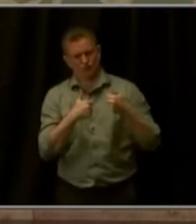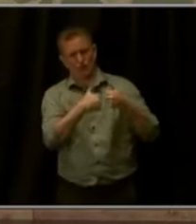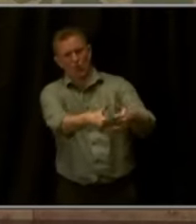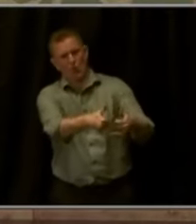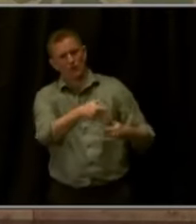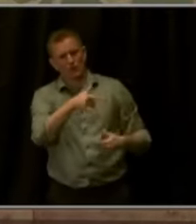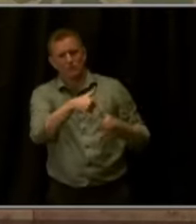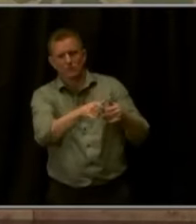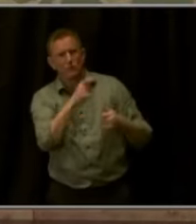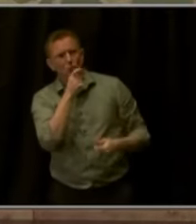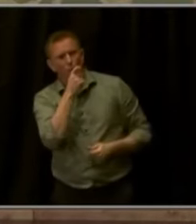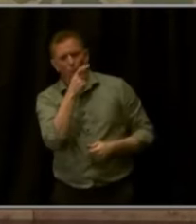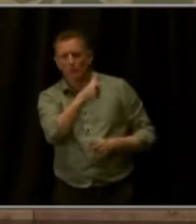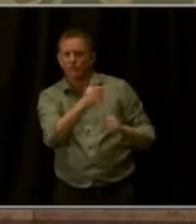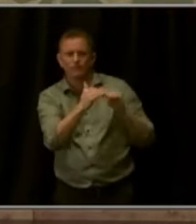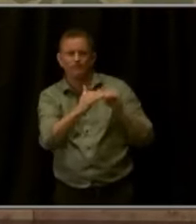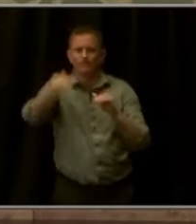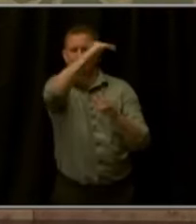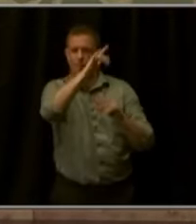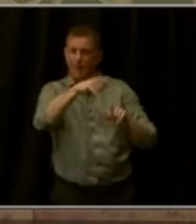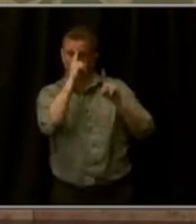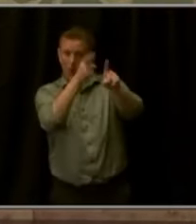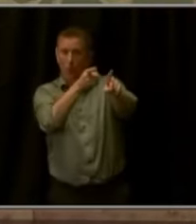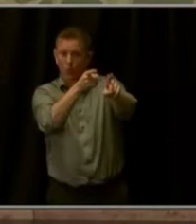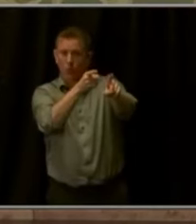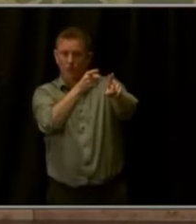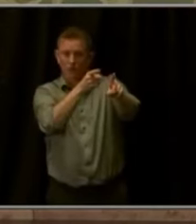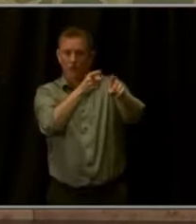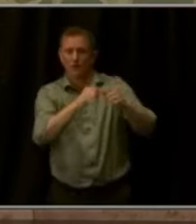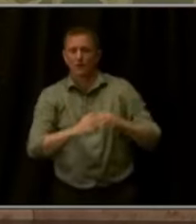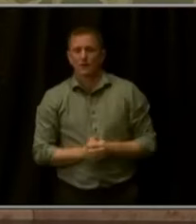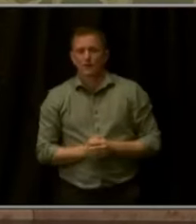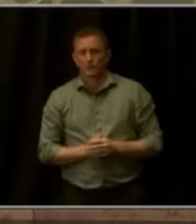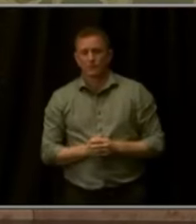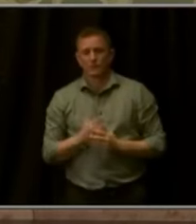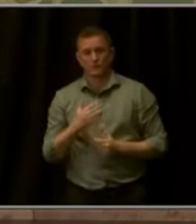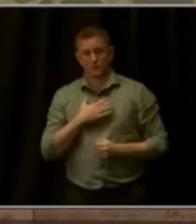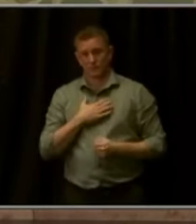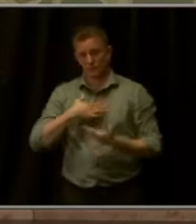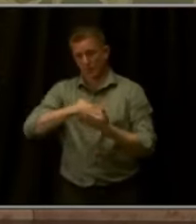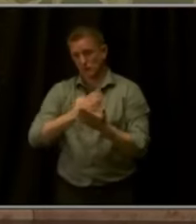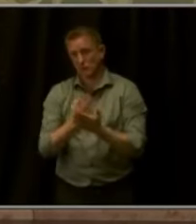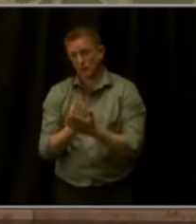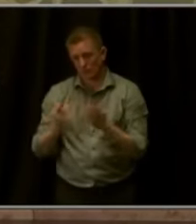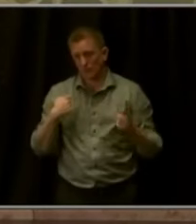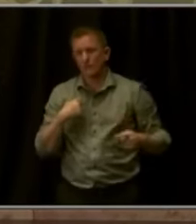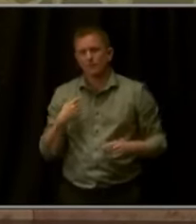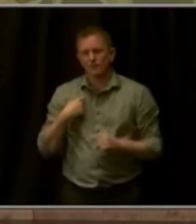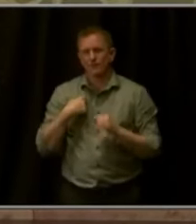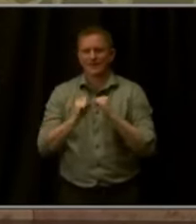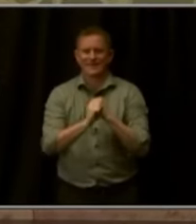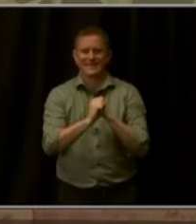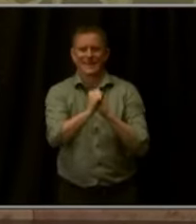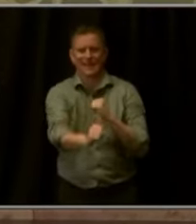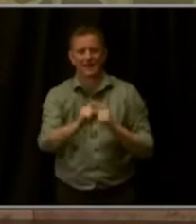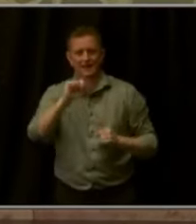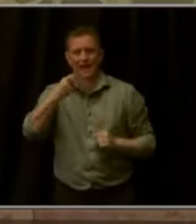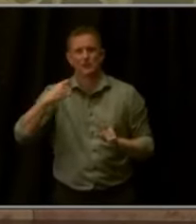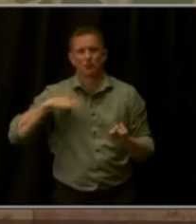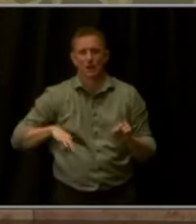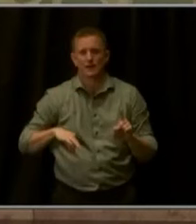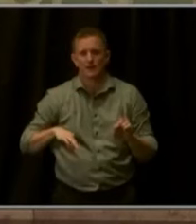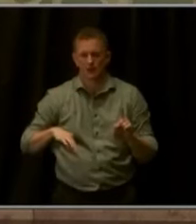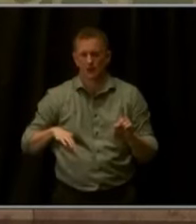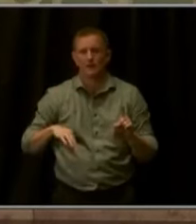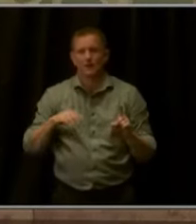and beyond. I'm excited that my budget also expands the state affordable housing tax credit, providing crucial financial